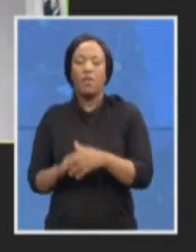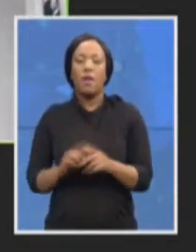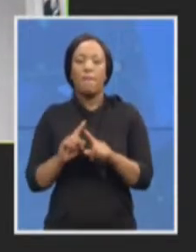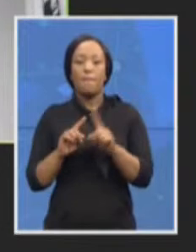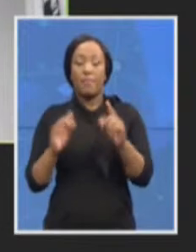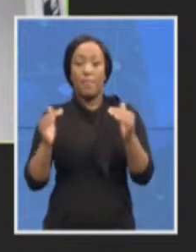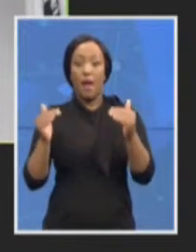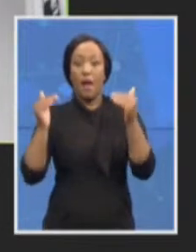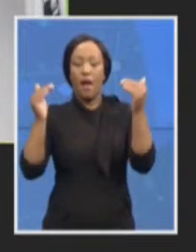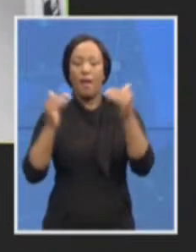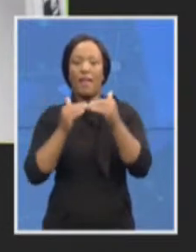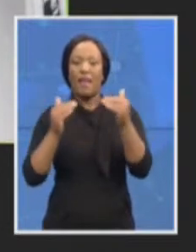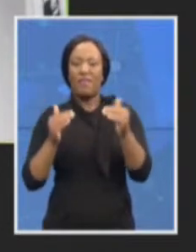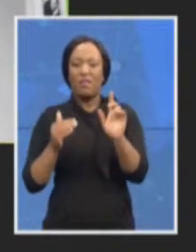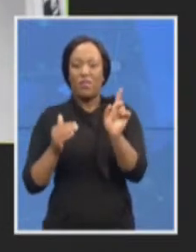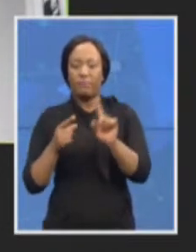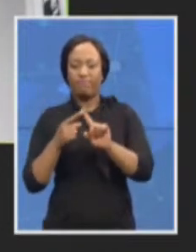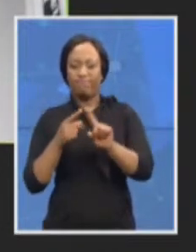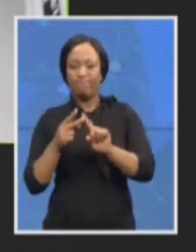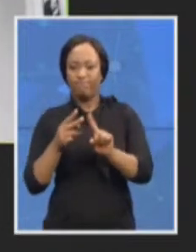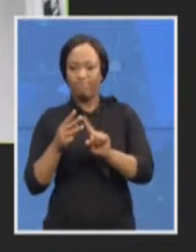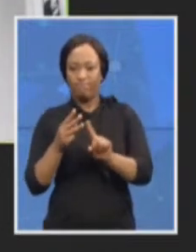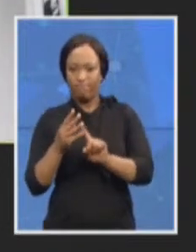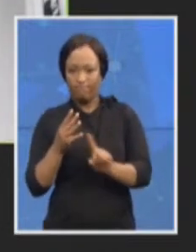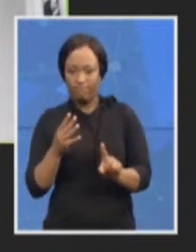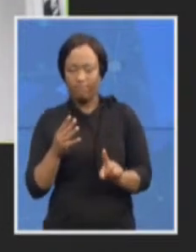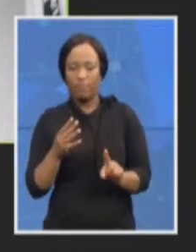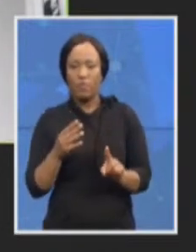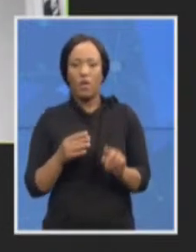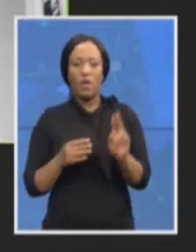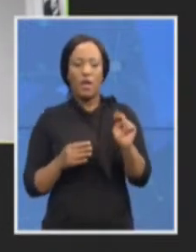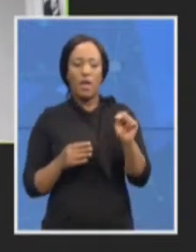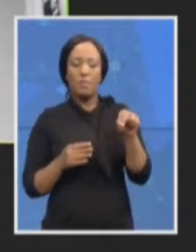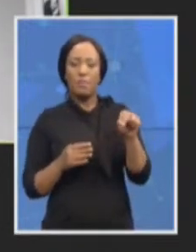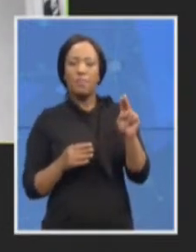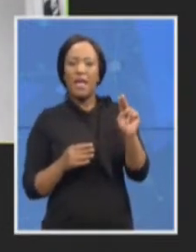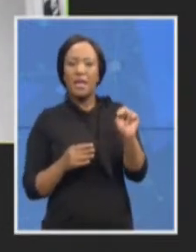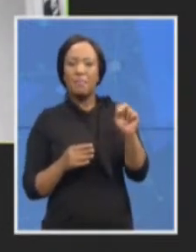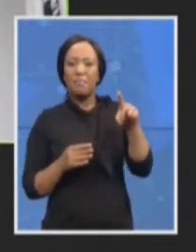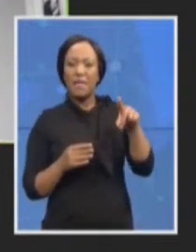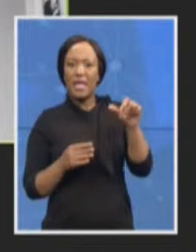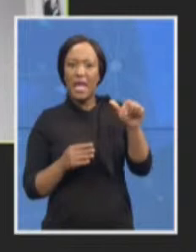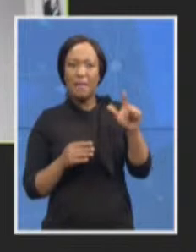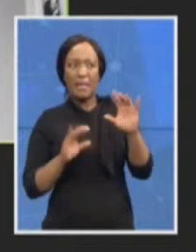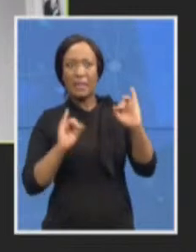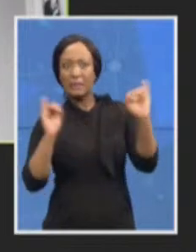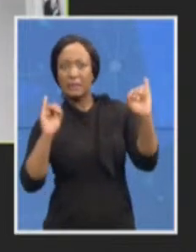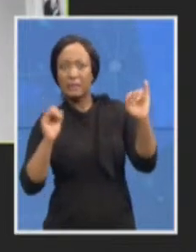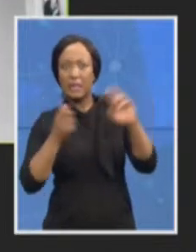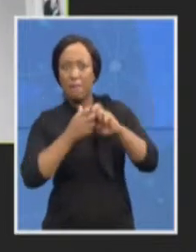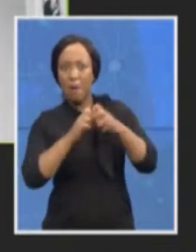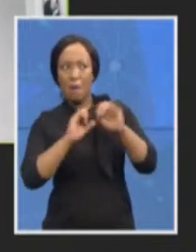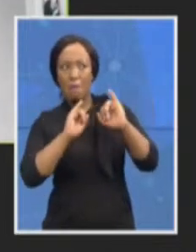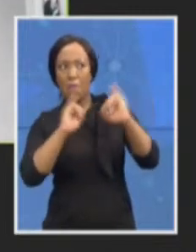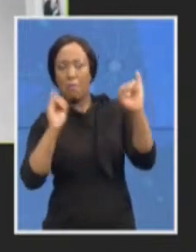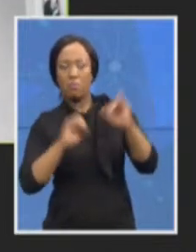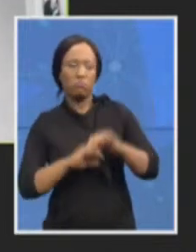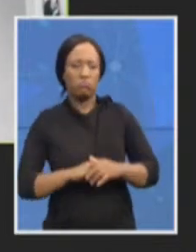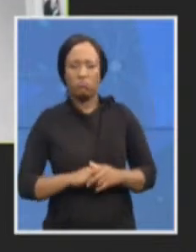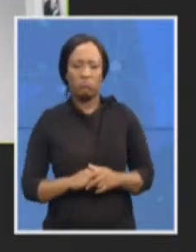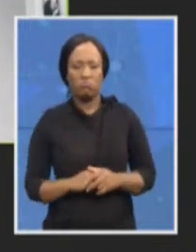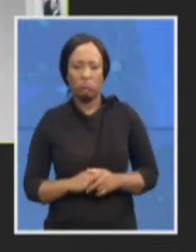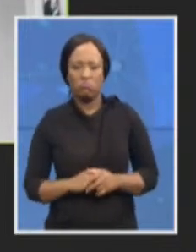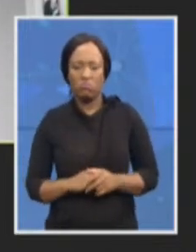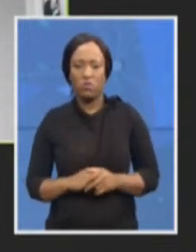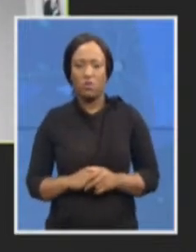be clear that the NPA is not in a crisis and that there is no widespread sabotage of the ID